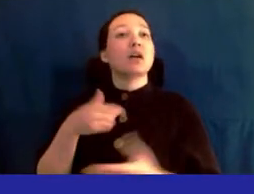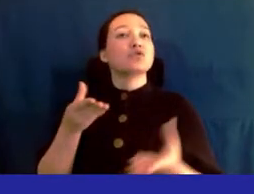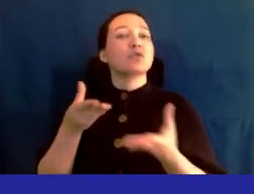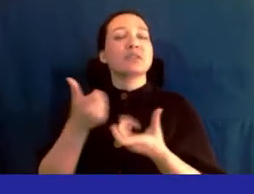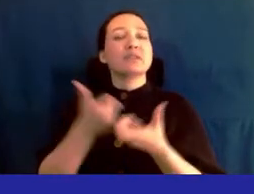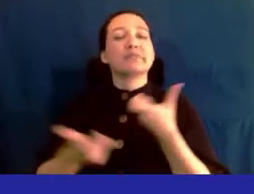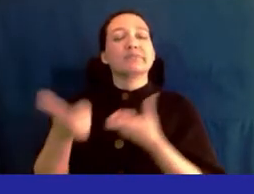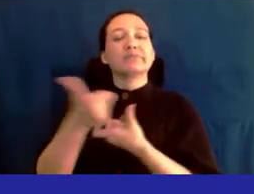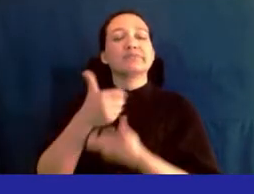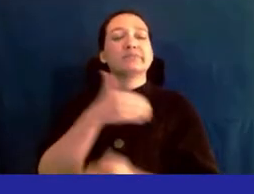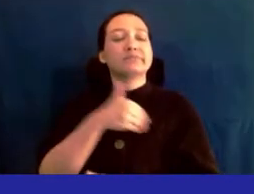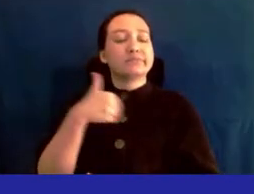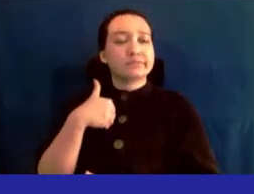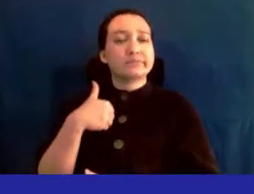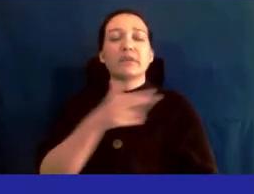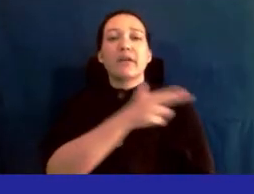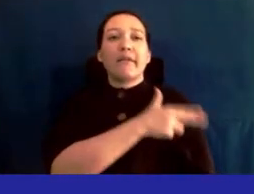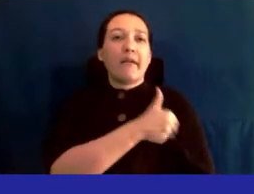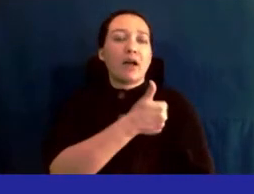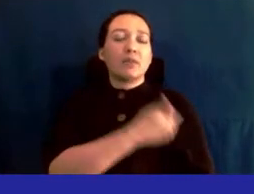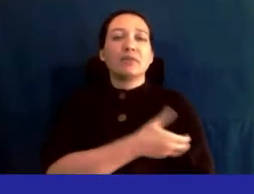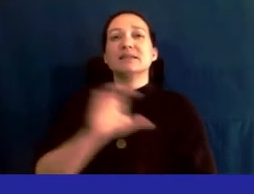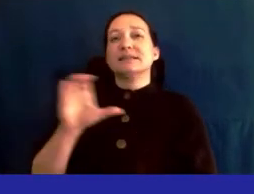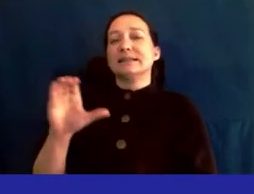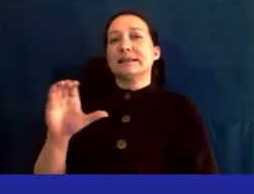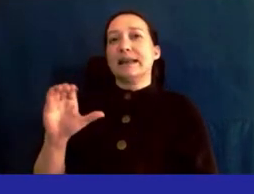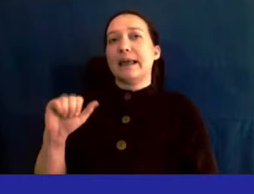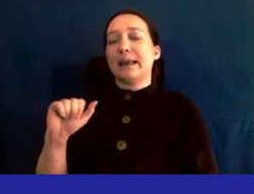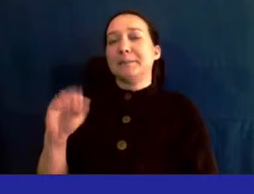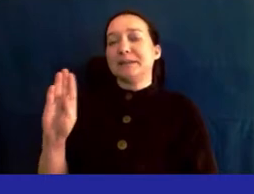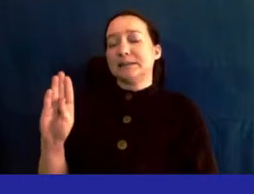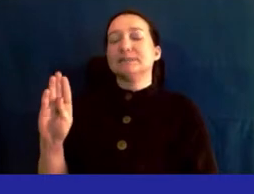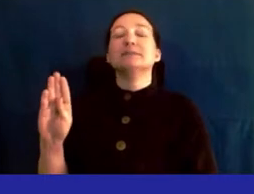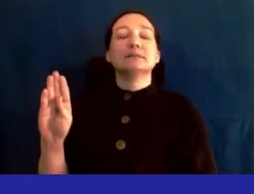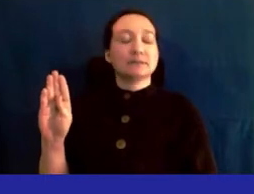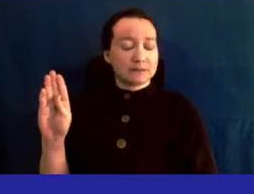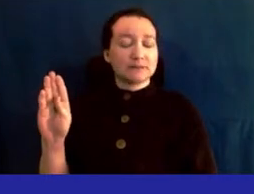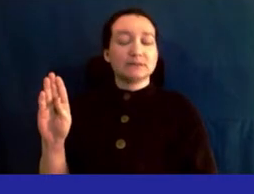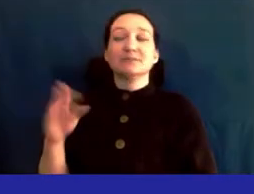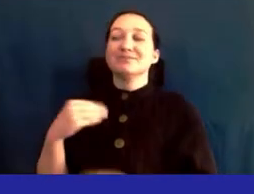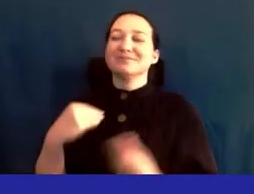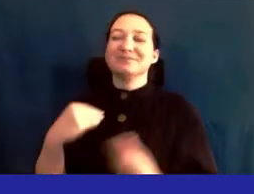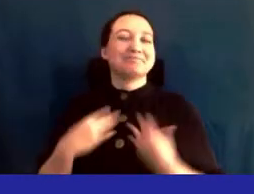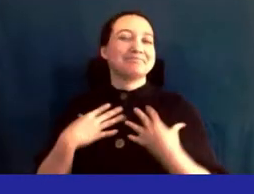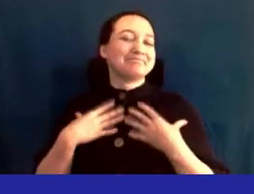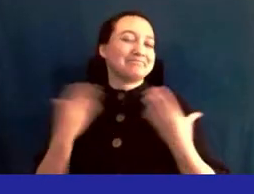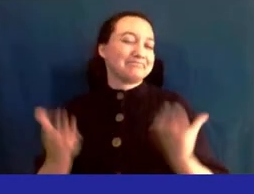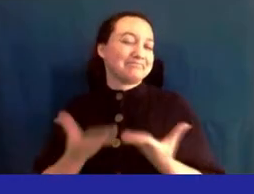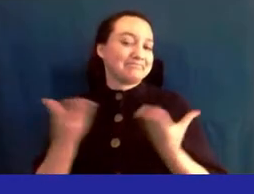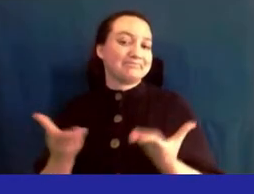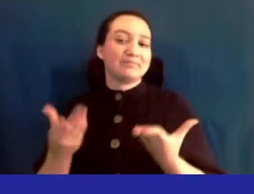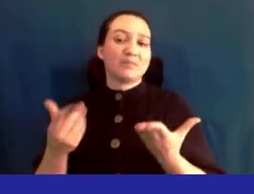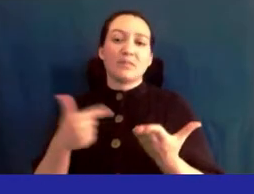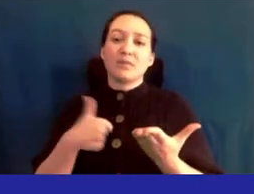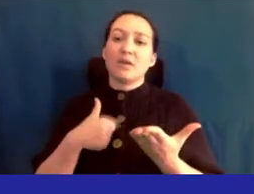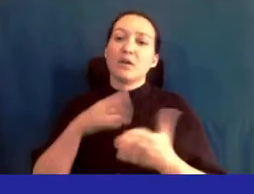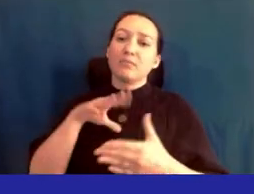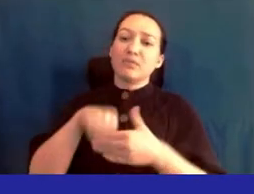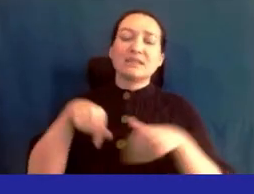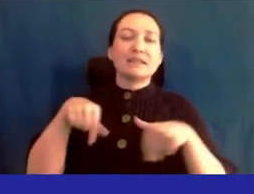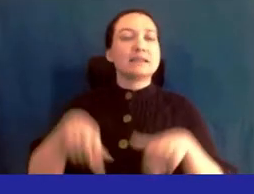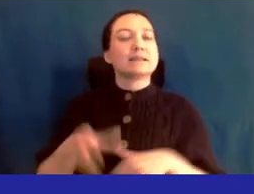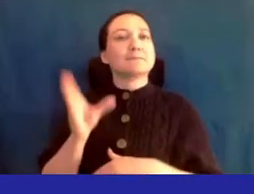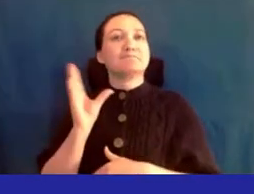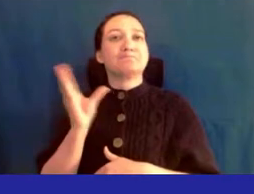executive member of the hospital committee advisory board i am delighted to be here to participate in this forum